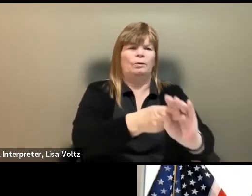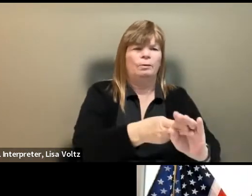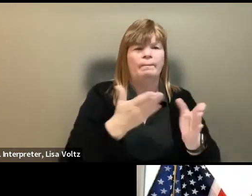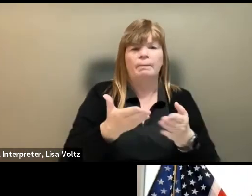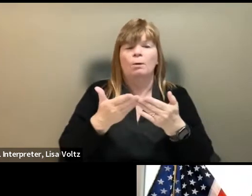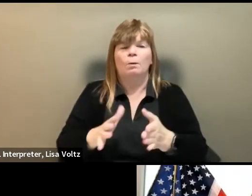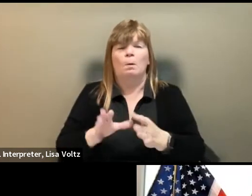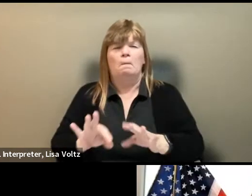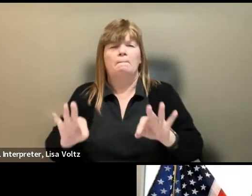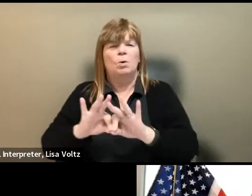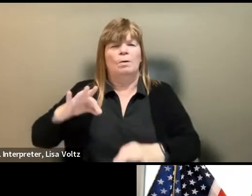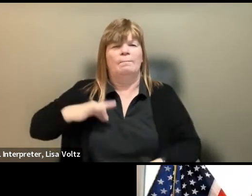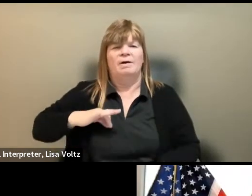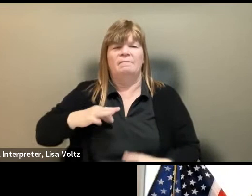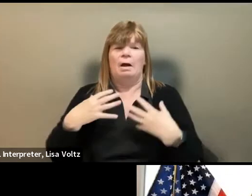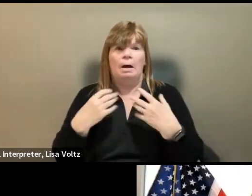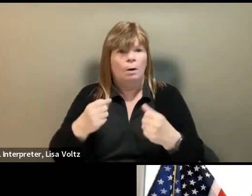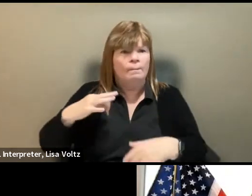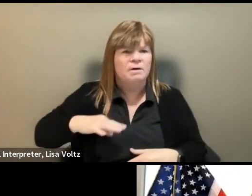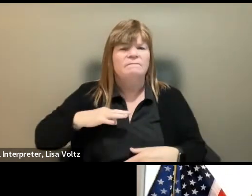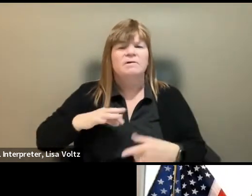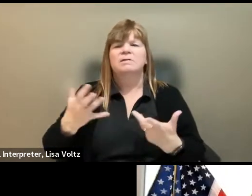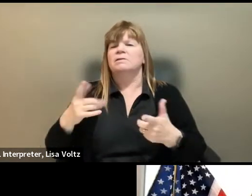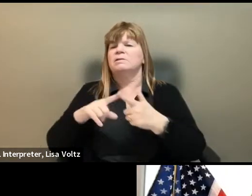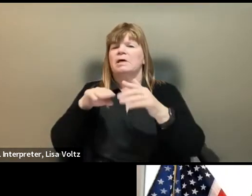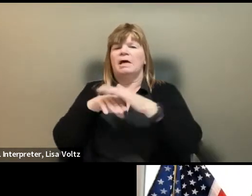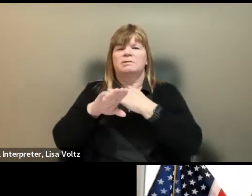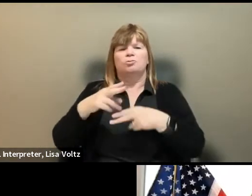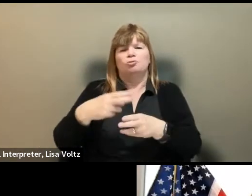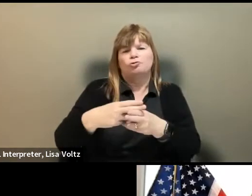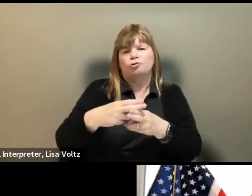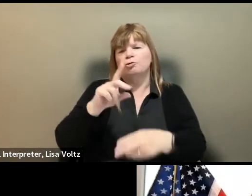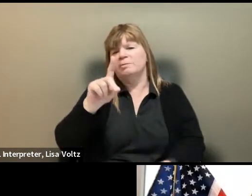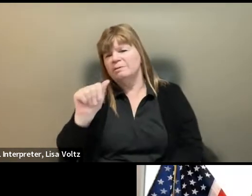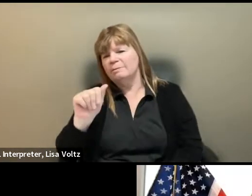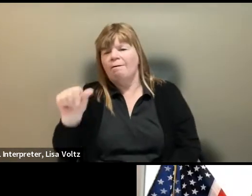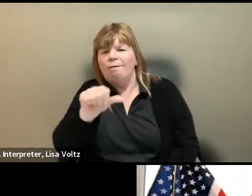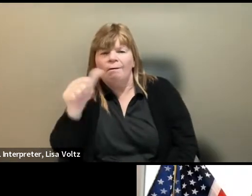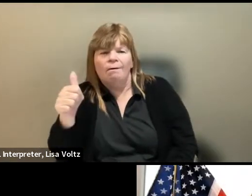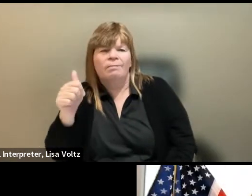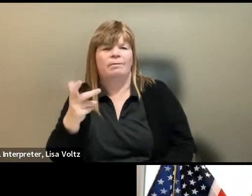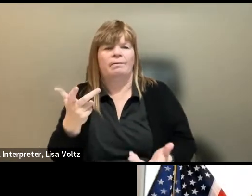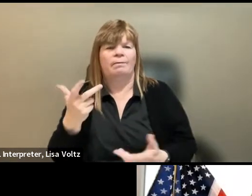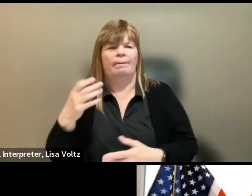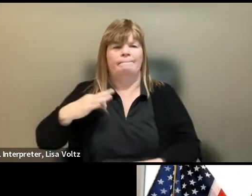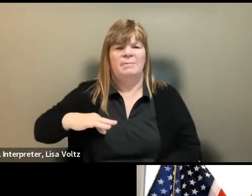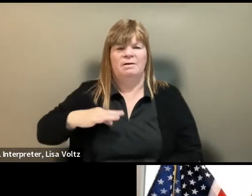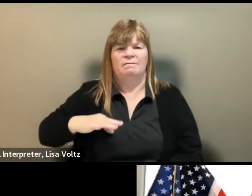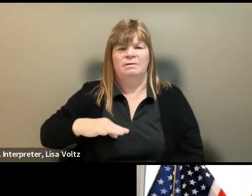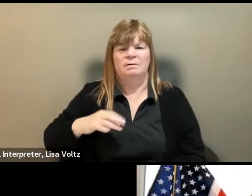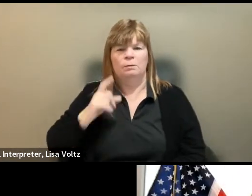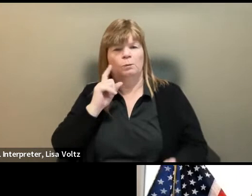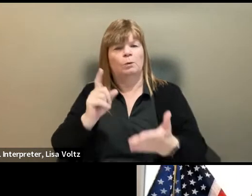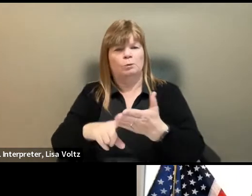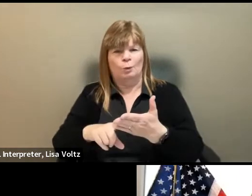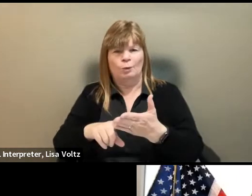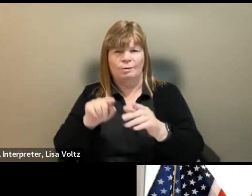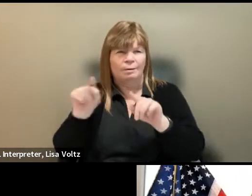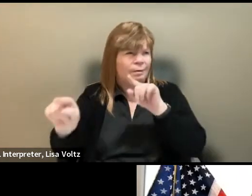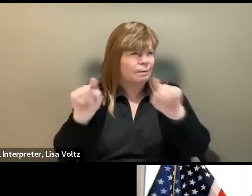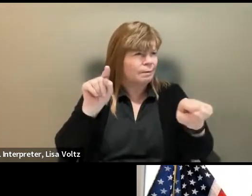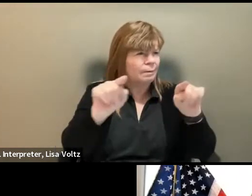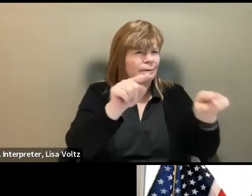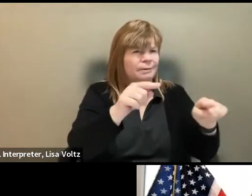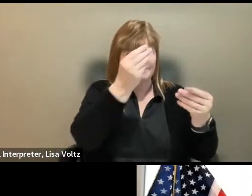benefits, health benefits, access to short term disability or other benefits. And we're seeing and hearing from so many who